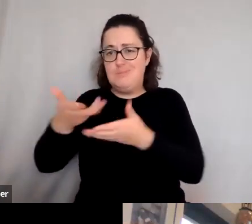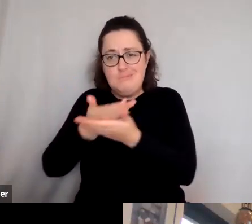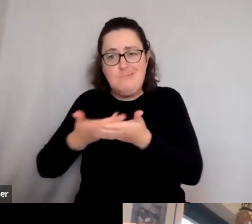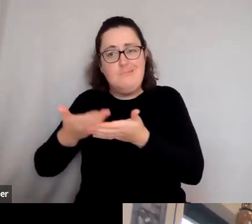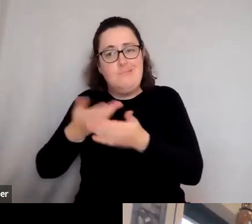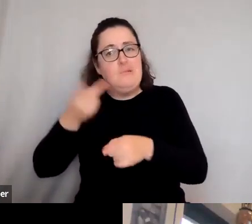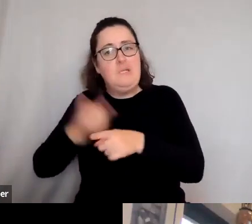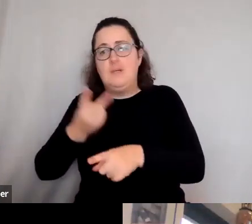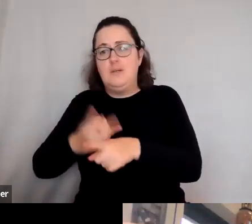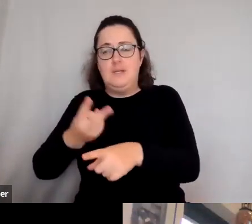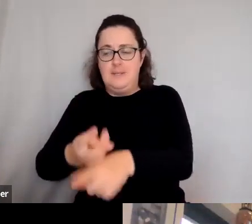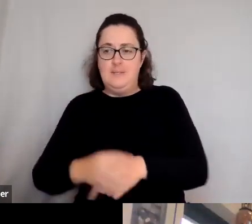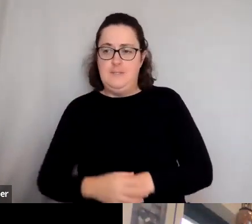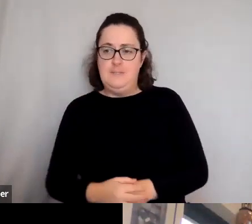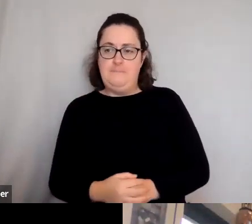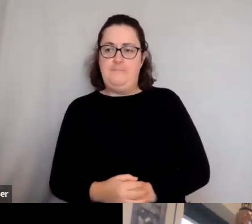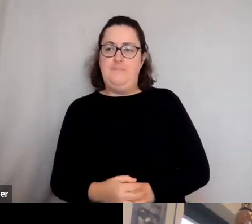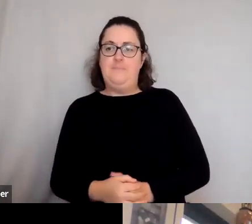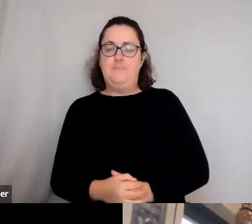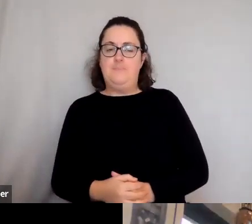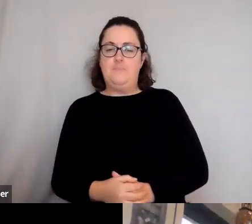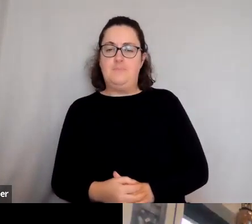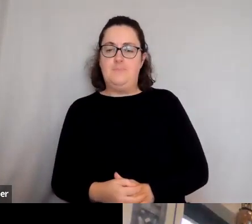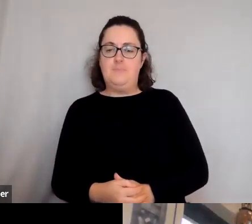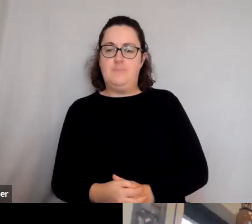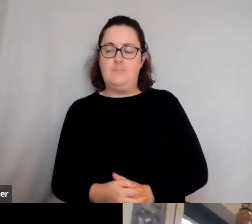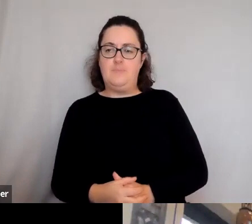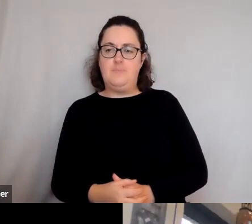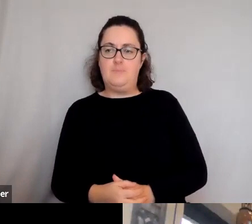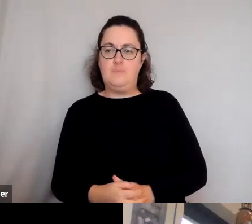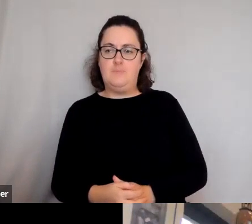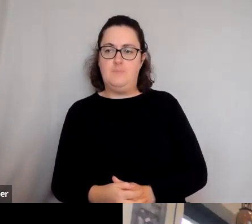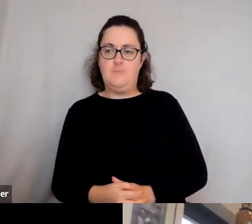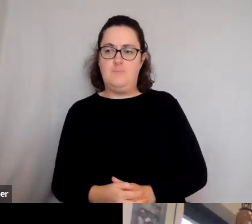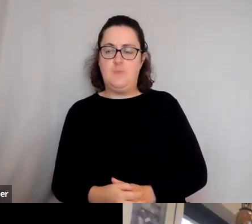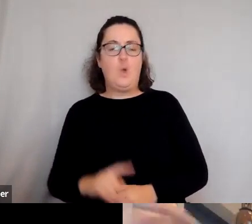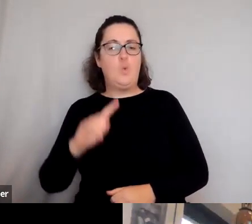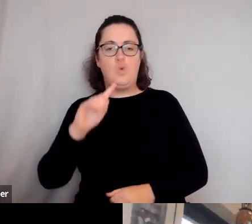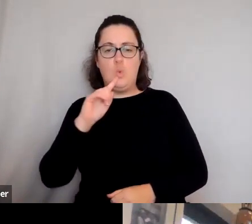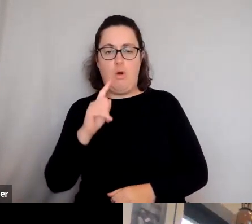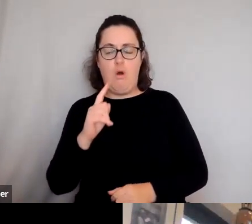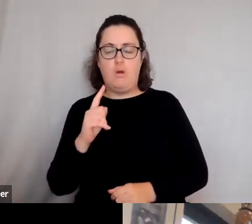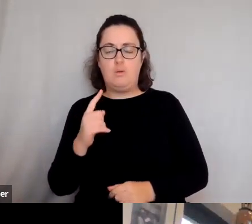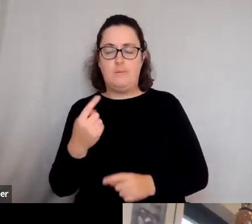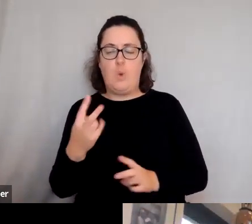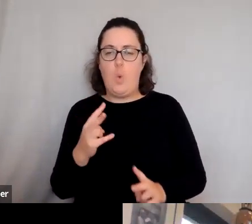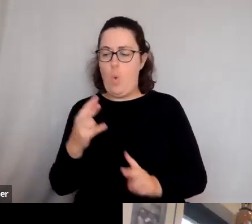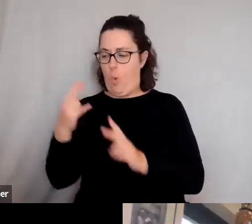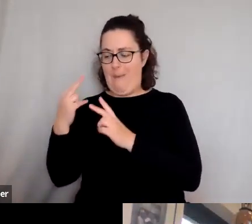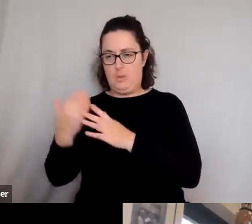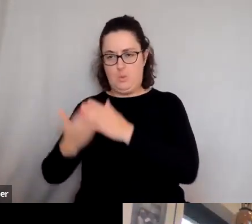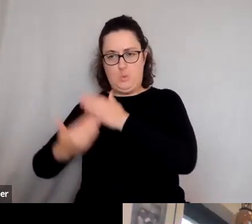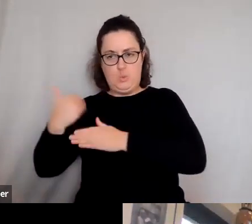And, I mean, I don't think you get this. I don't think you can kind of go to antiquity and draw out the solution.